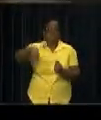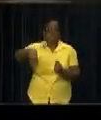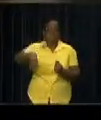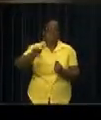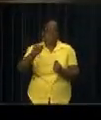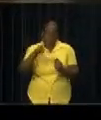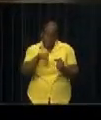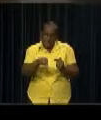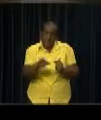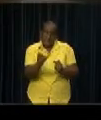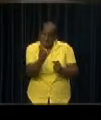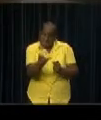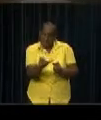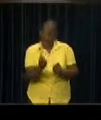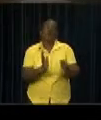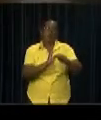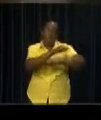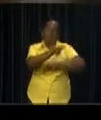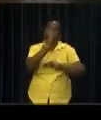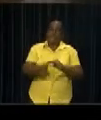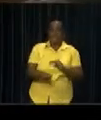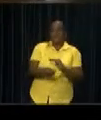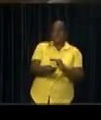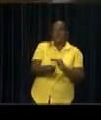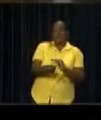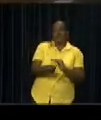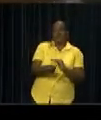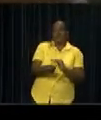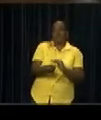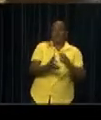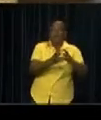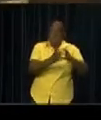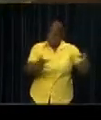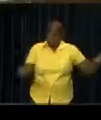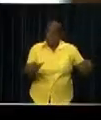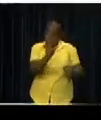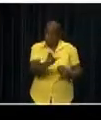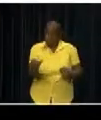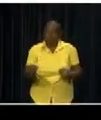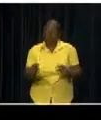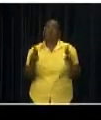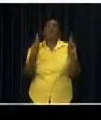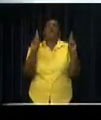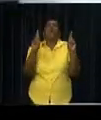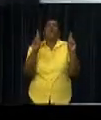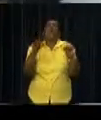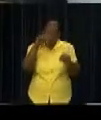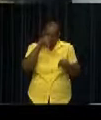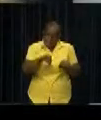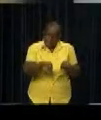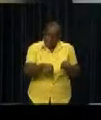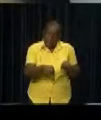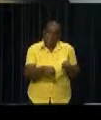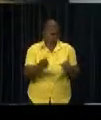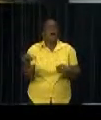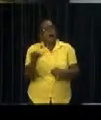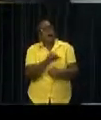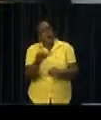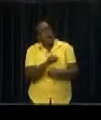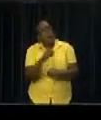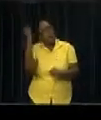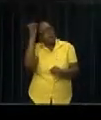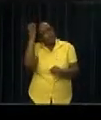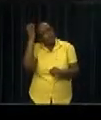government. The bus owners hope that with this start from the government, other concerns within the public transport will